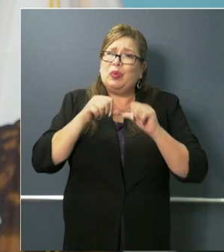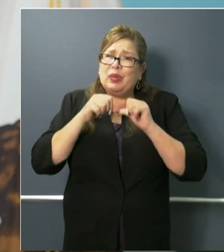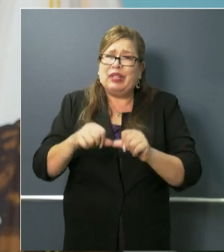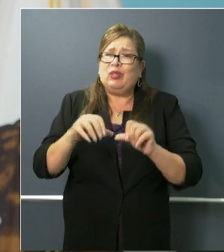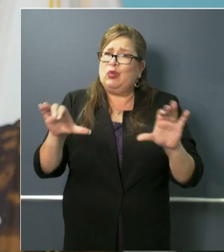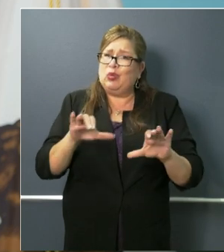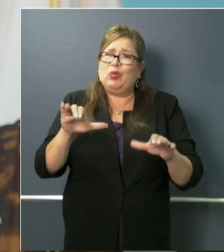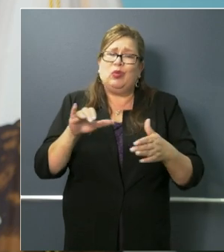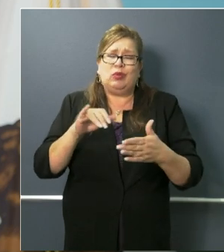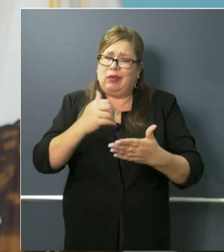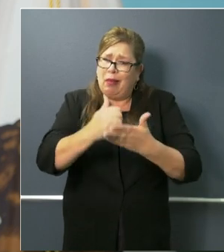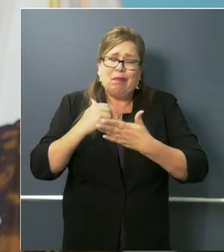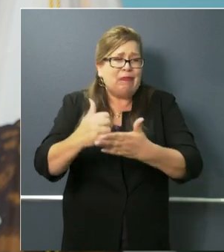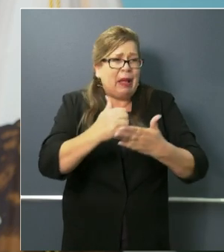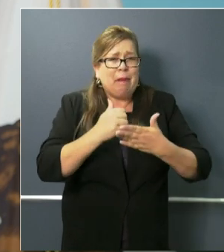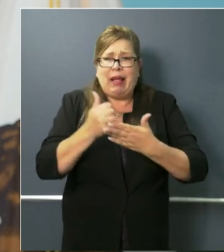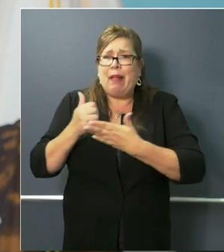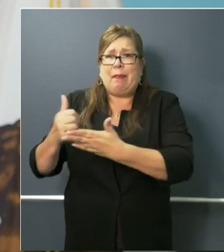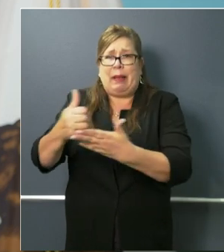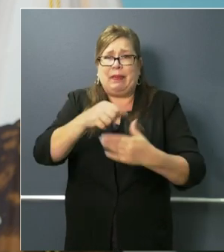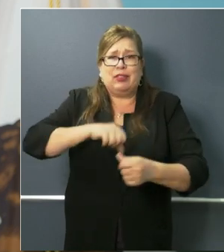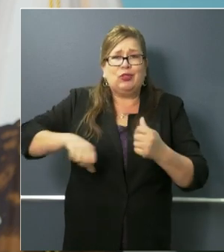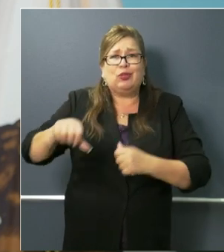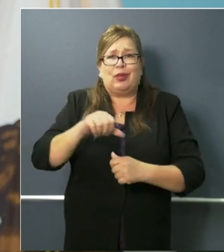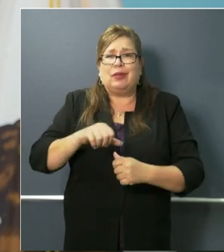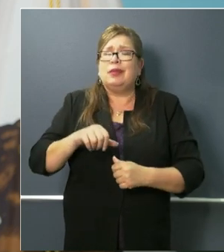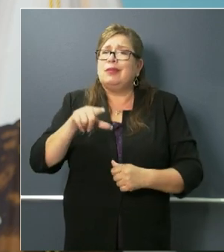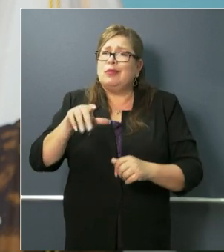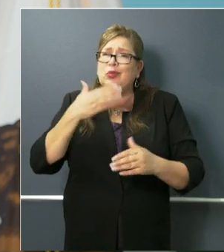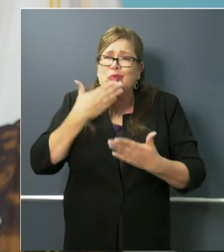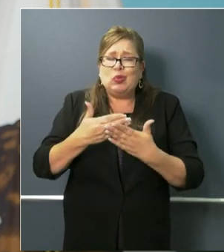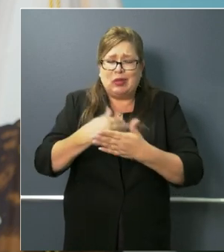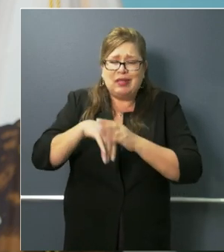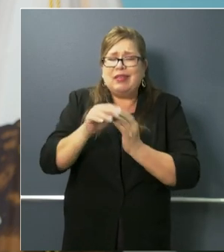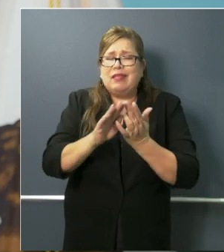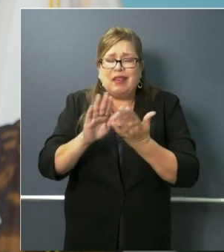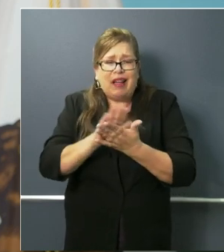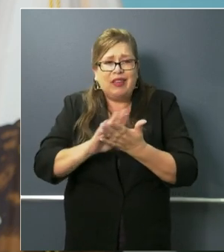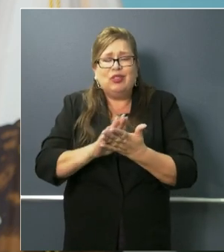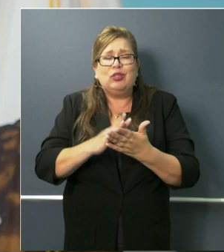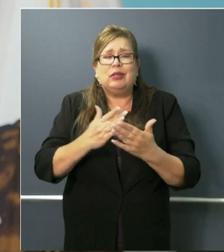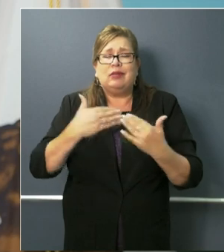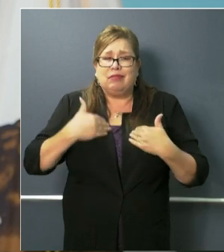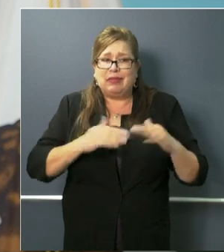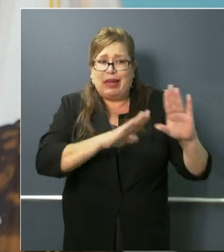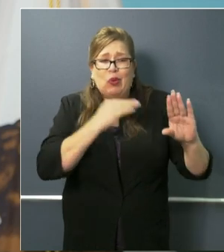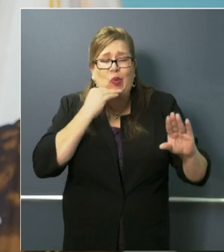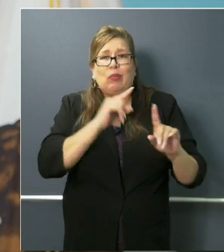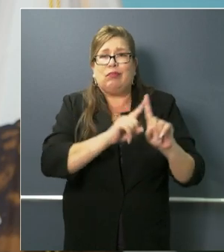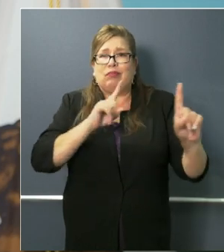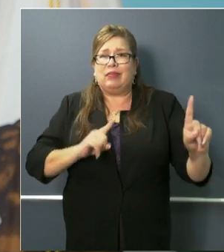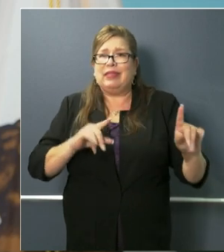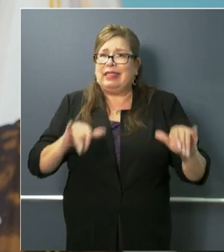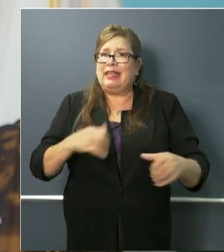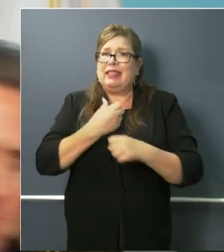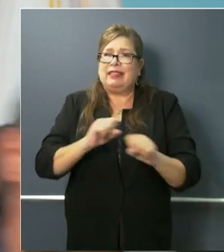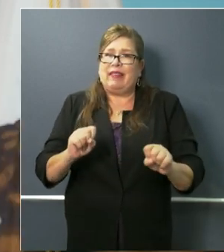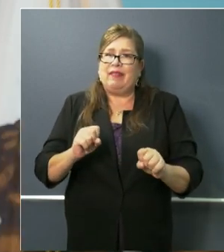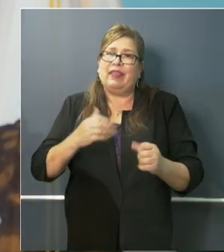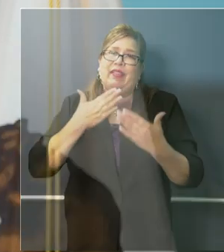those things continue to practice good hygiene and continue to be safe thank you all very much